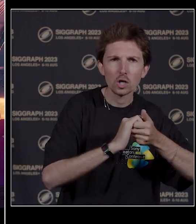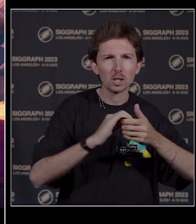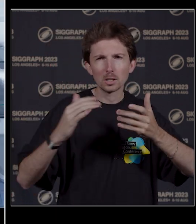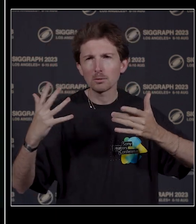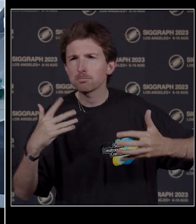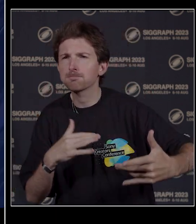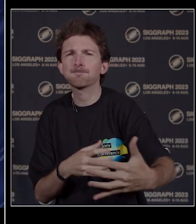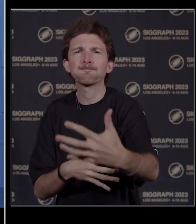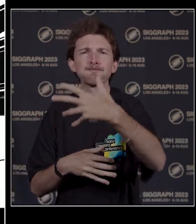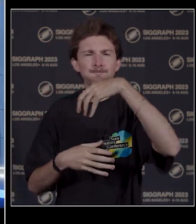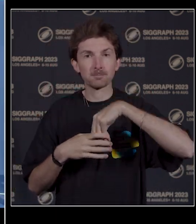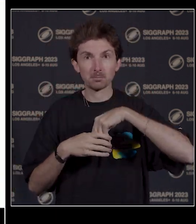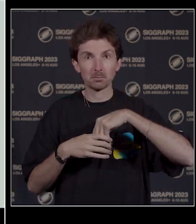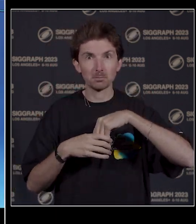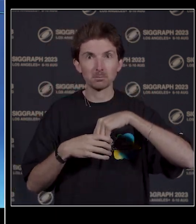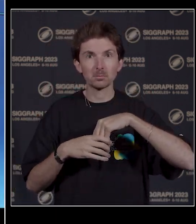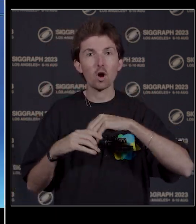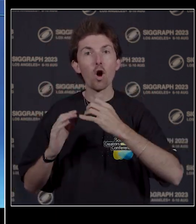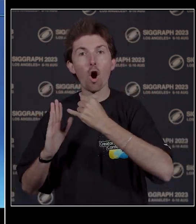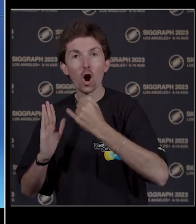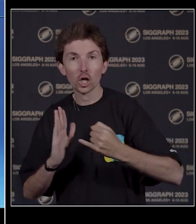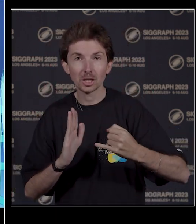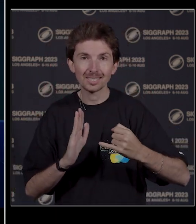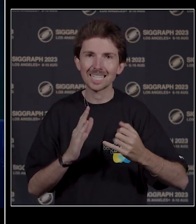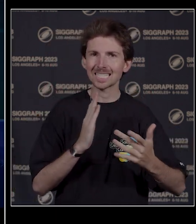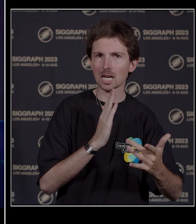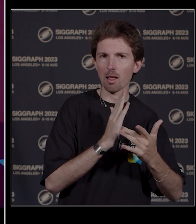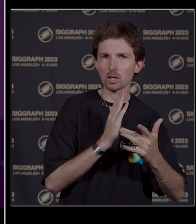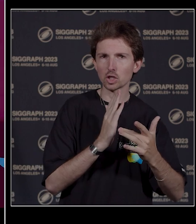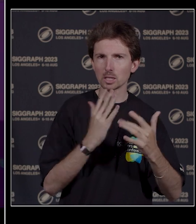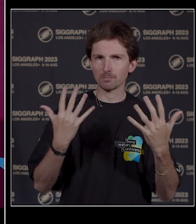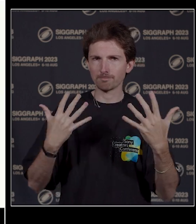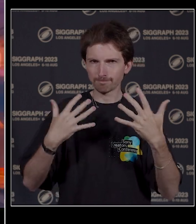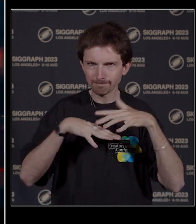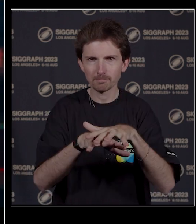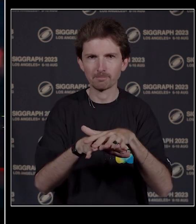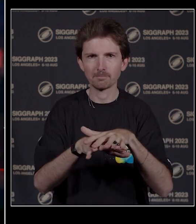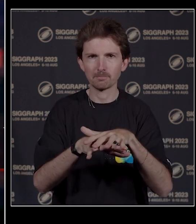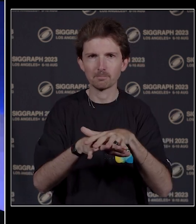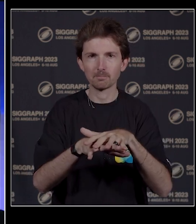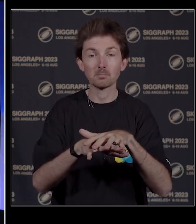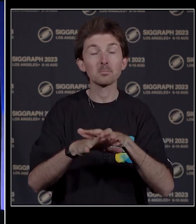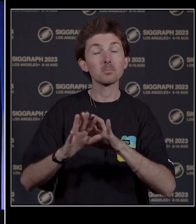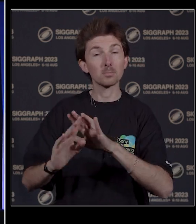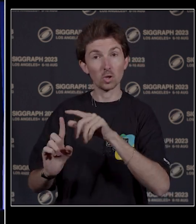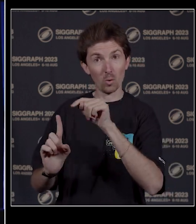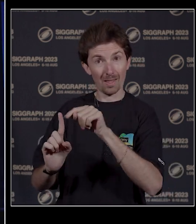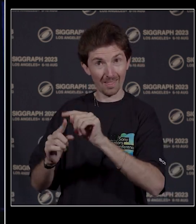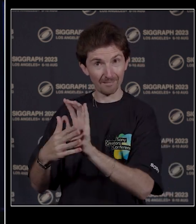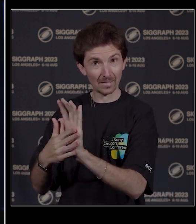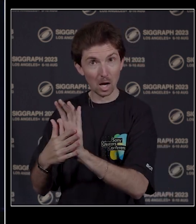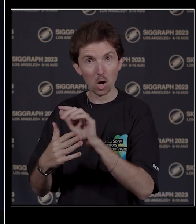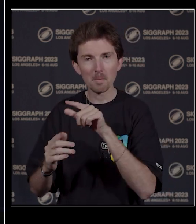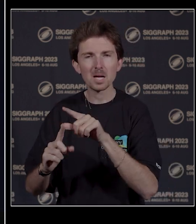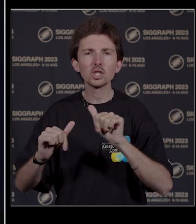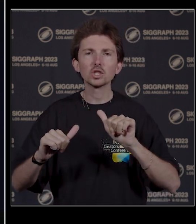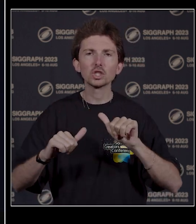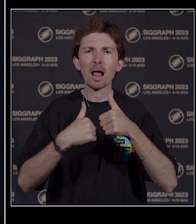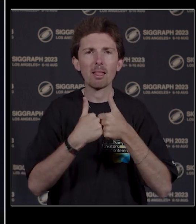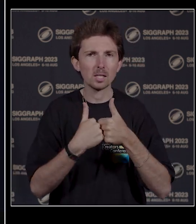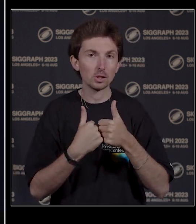and technology is blended together. Films like Across the Spider-Verse challenge the assumptions of what is possible,